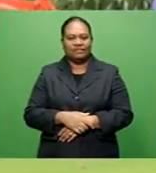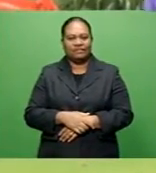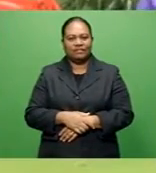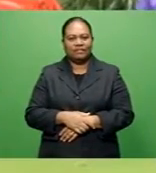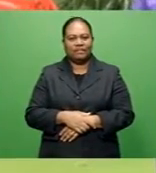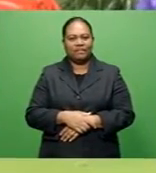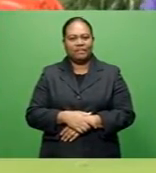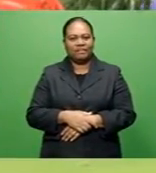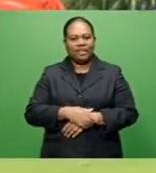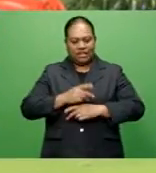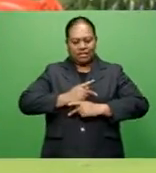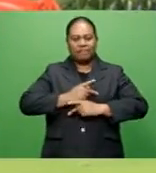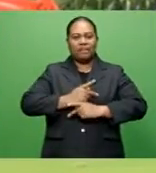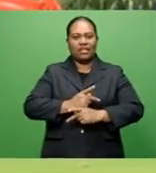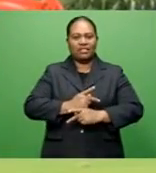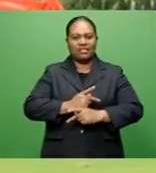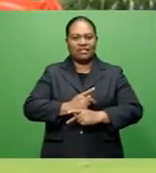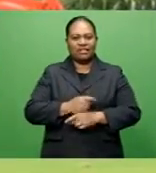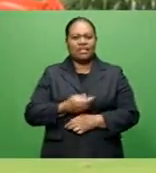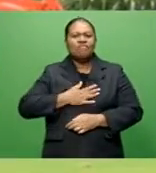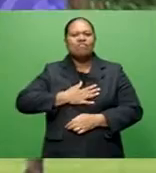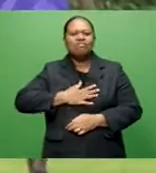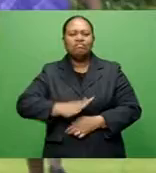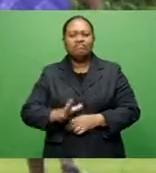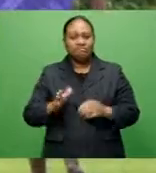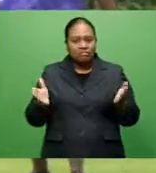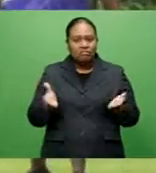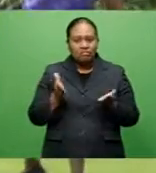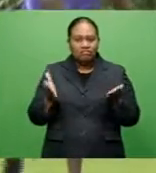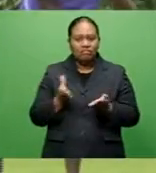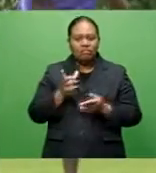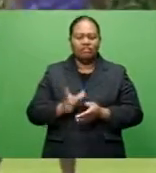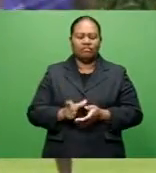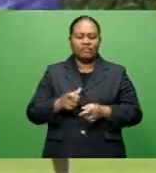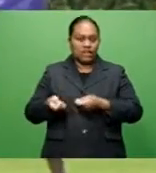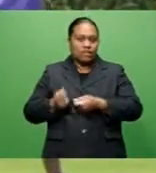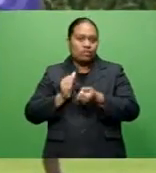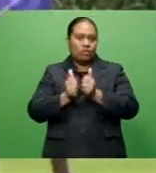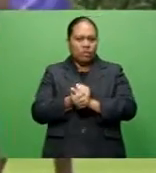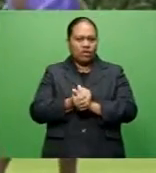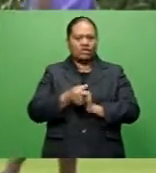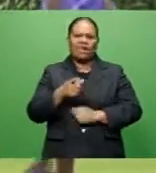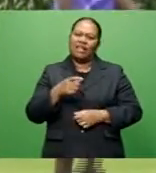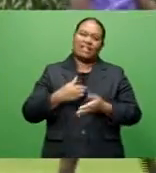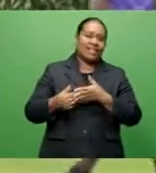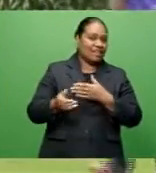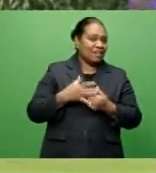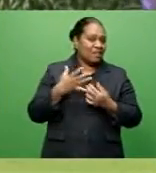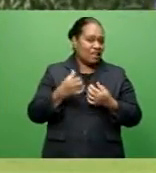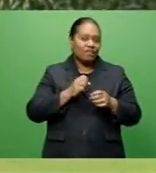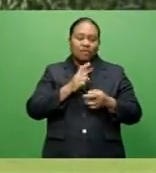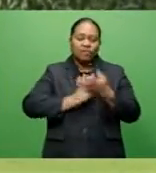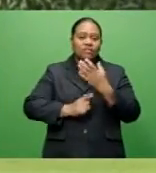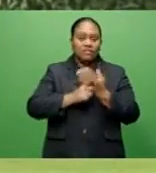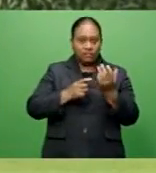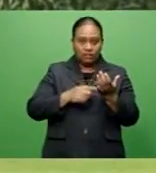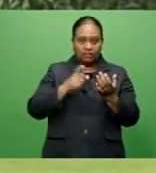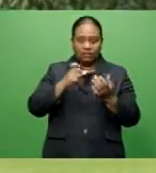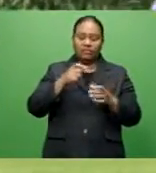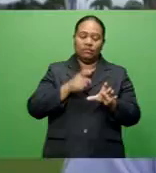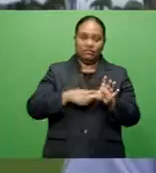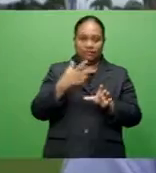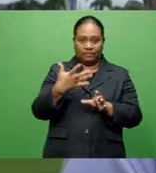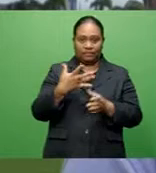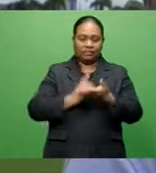It's their passion for the sport that has brought them to the mainland, despite the situation back home due to a natural disaster. Indeed,